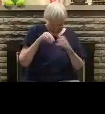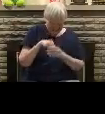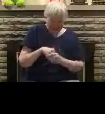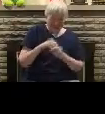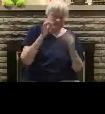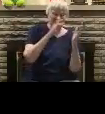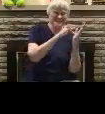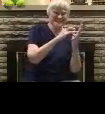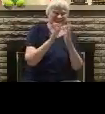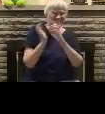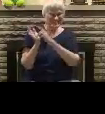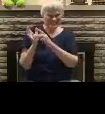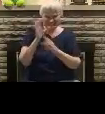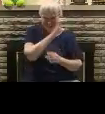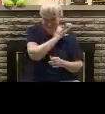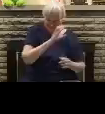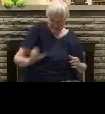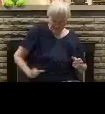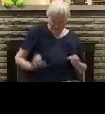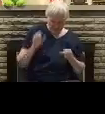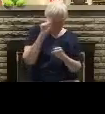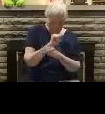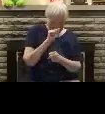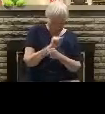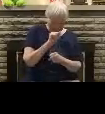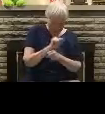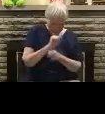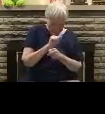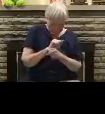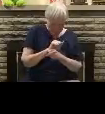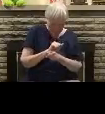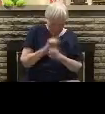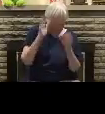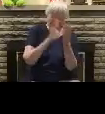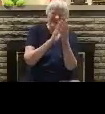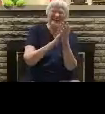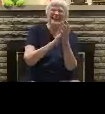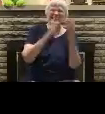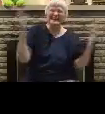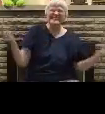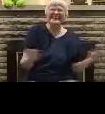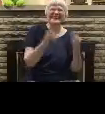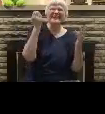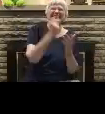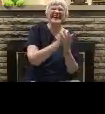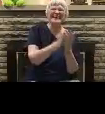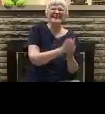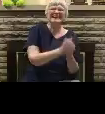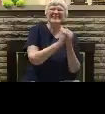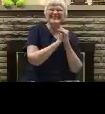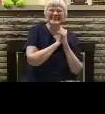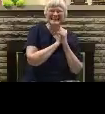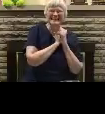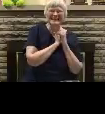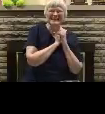hours a week For the man I'm now going to spend 120 hours a week For the Son of